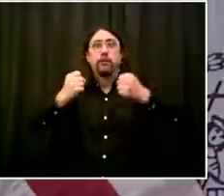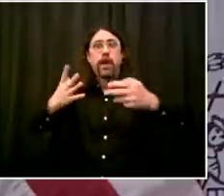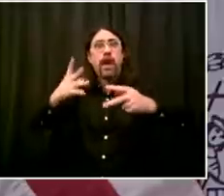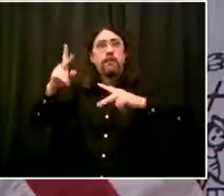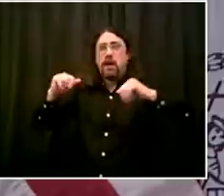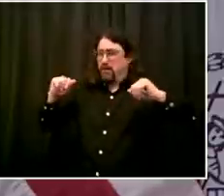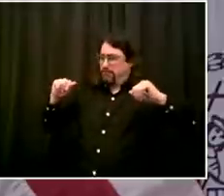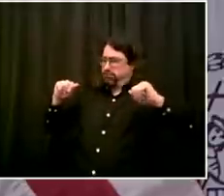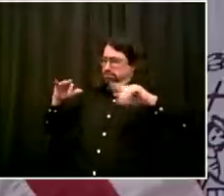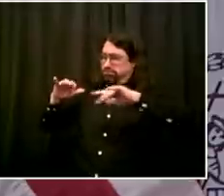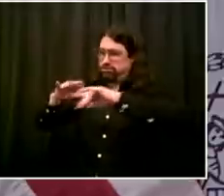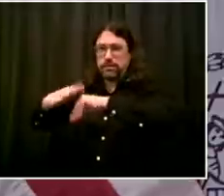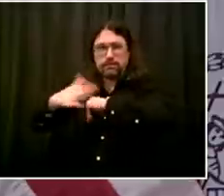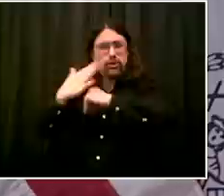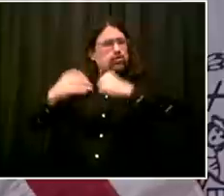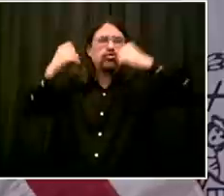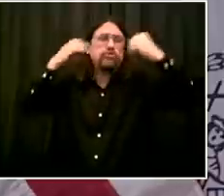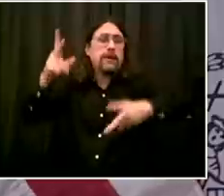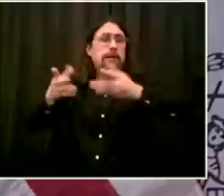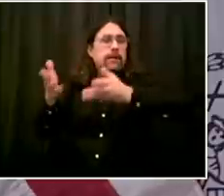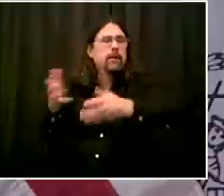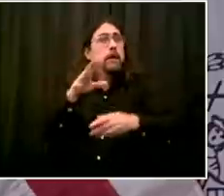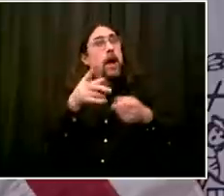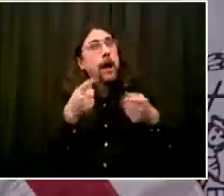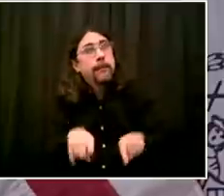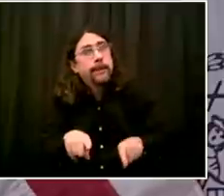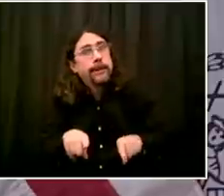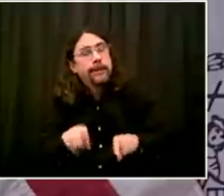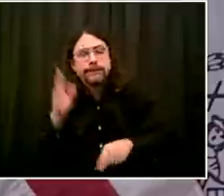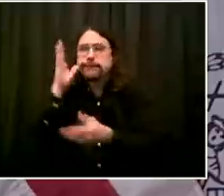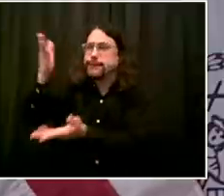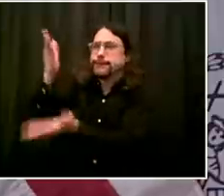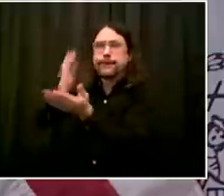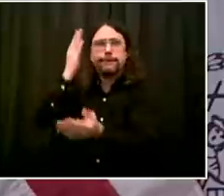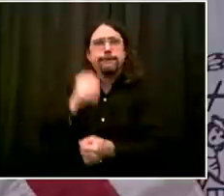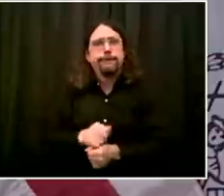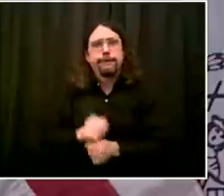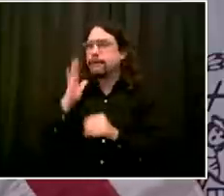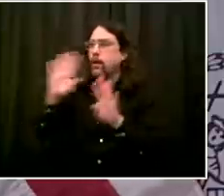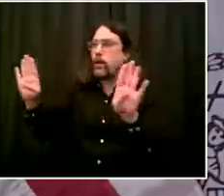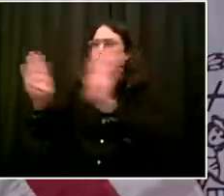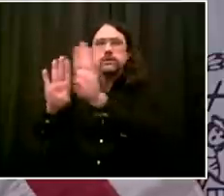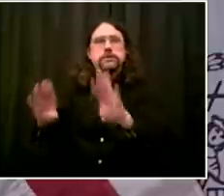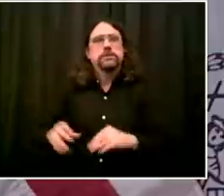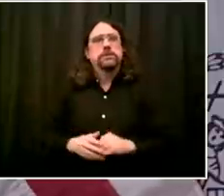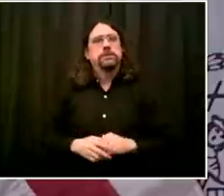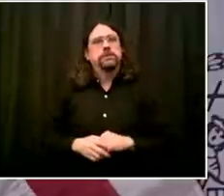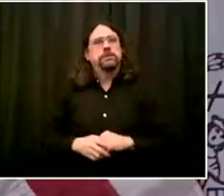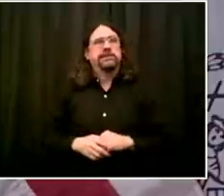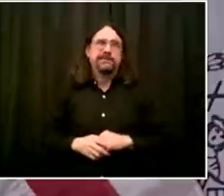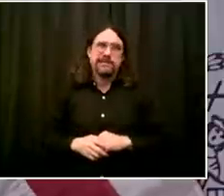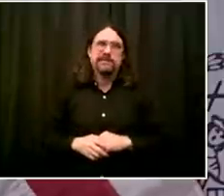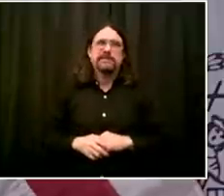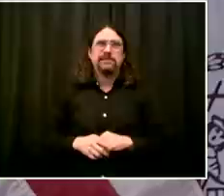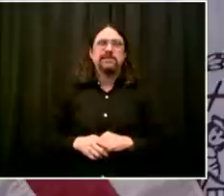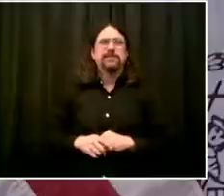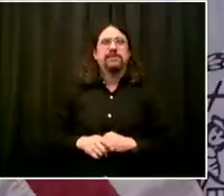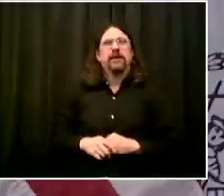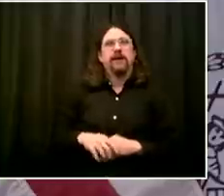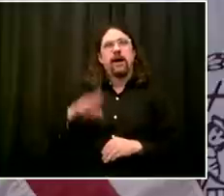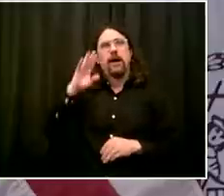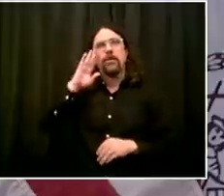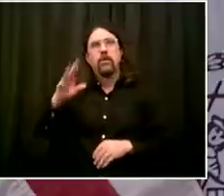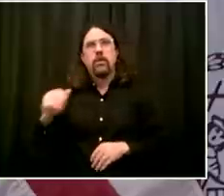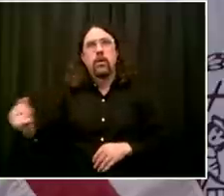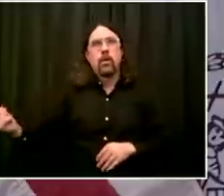that that might make us a little sad for things we miss, but there's also a lot of great things about being very local and being very focused on our own communities and what's